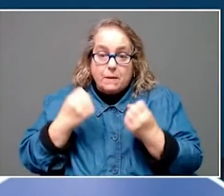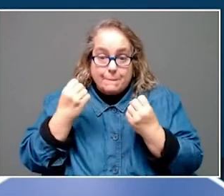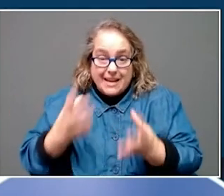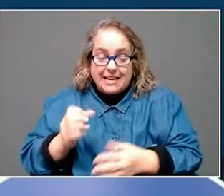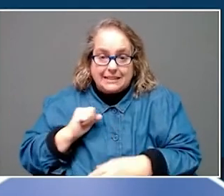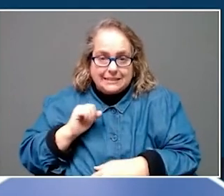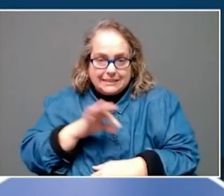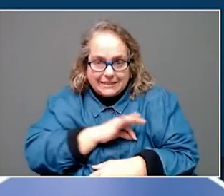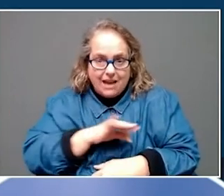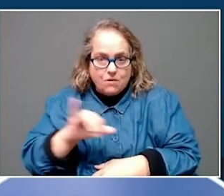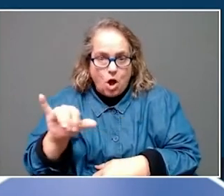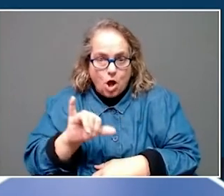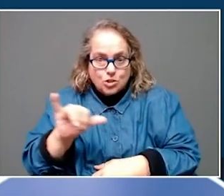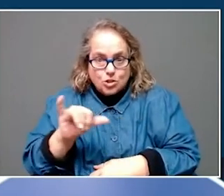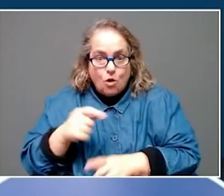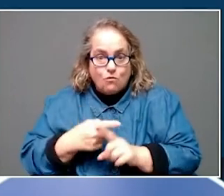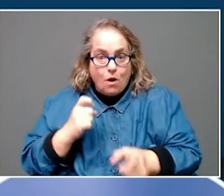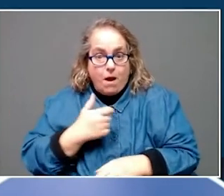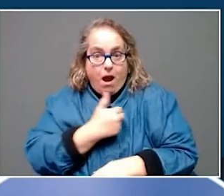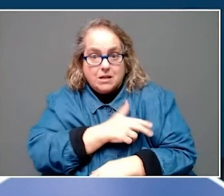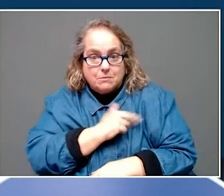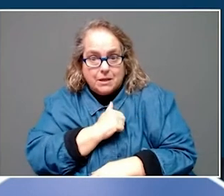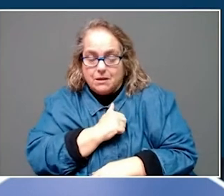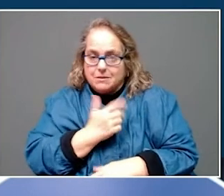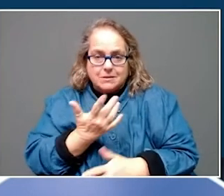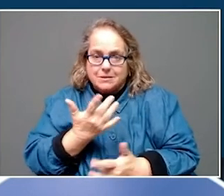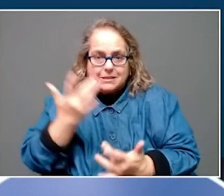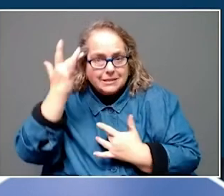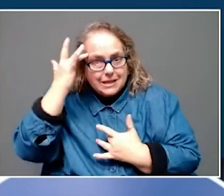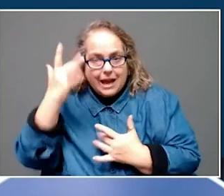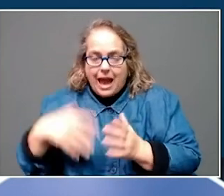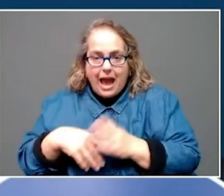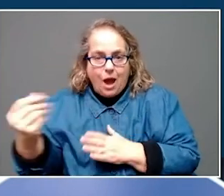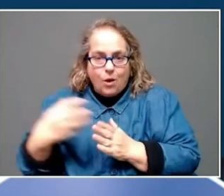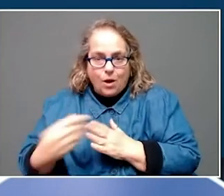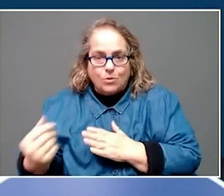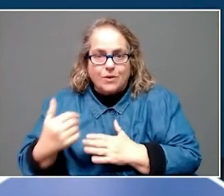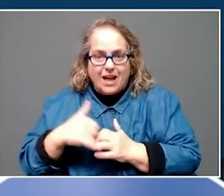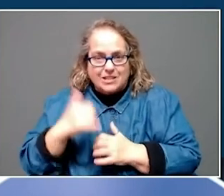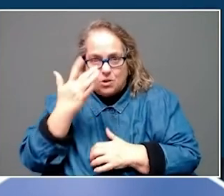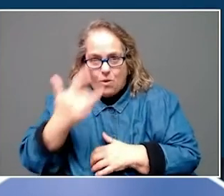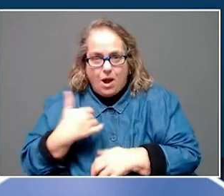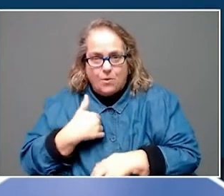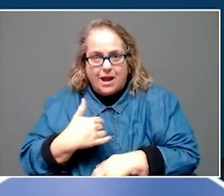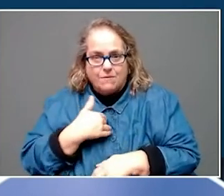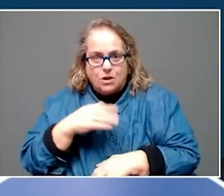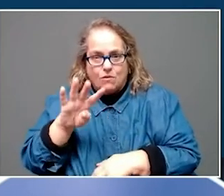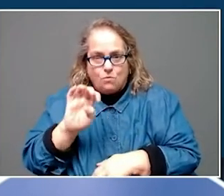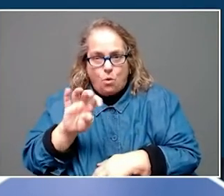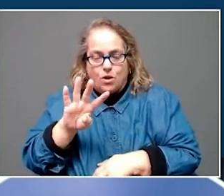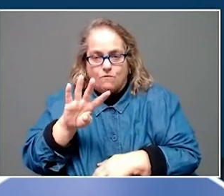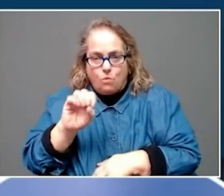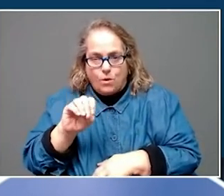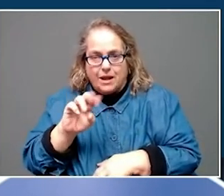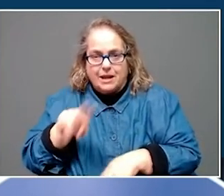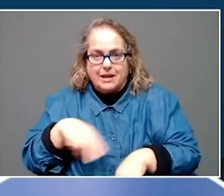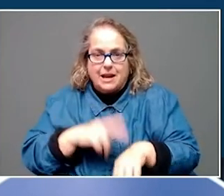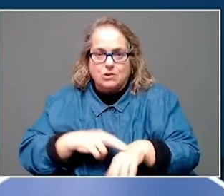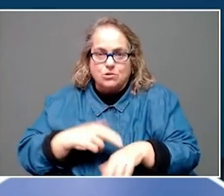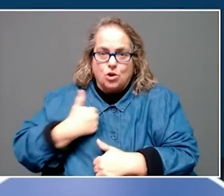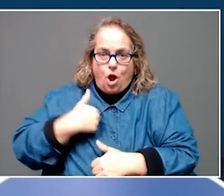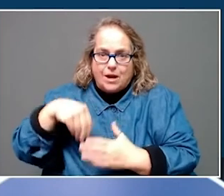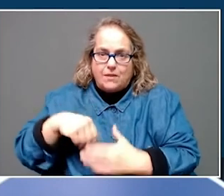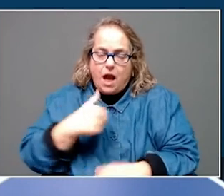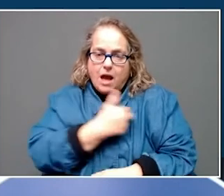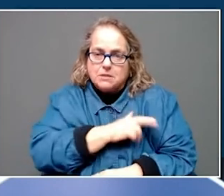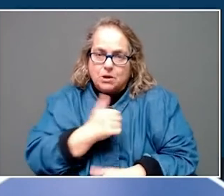out from our hospitals. That's why we have over 440 National Guardsmen in our hospitals right now. The problem isn't just limited to